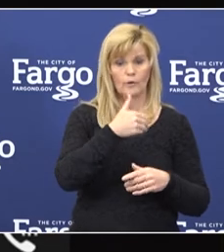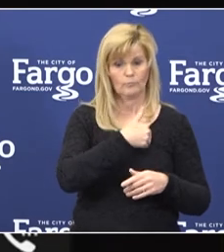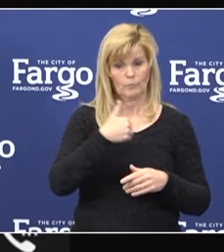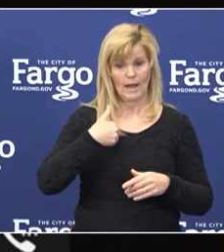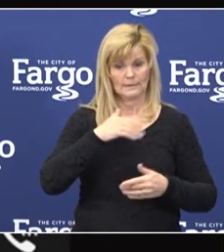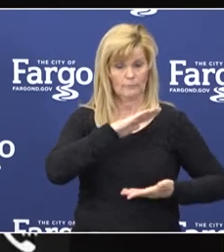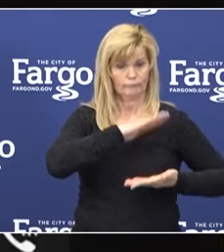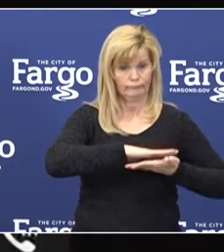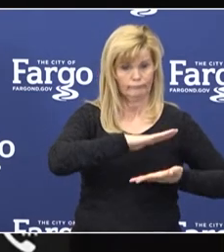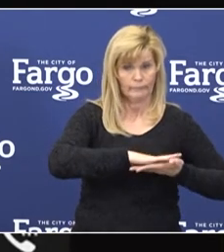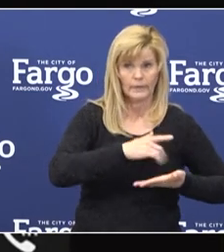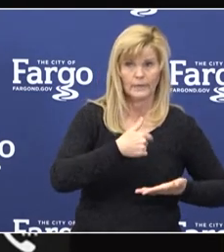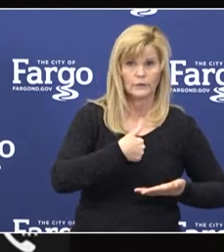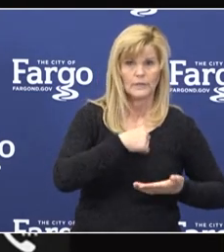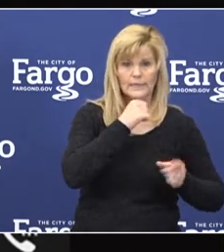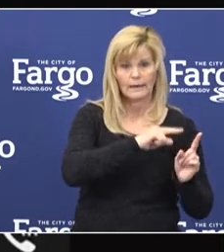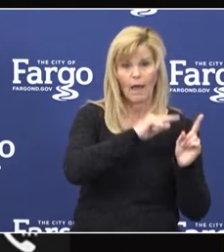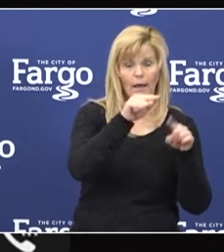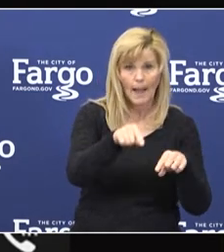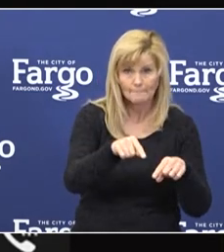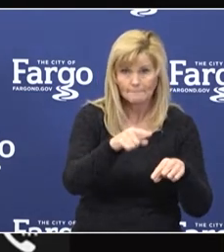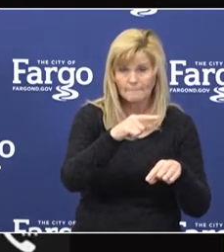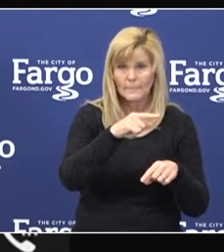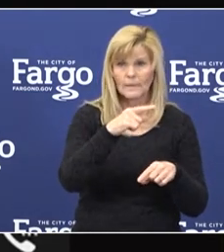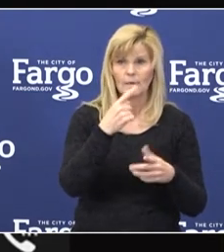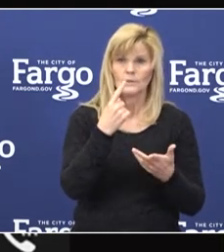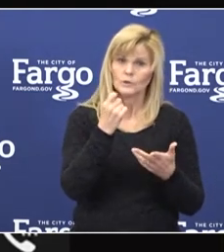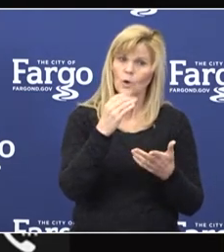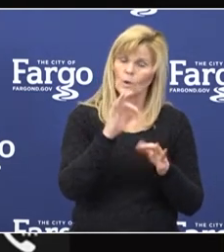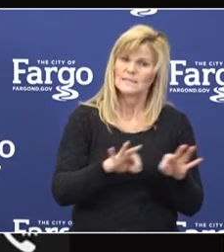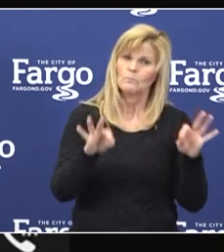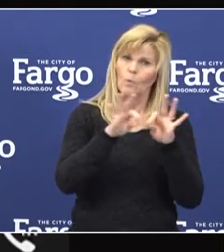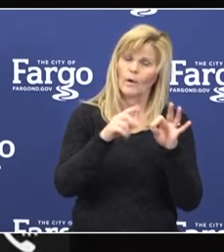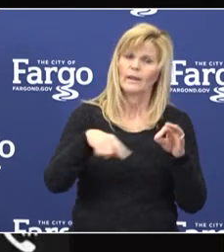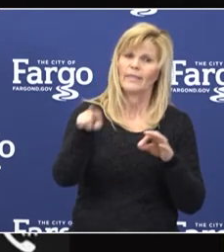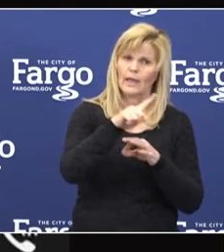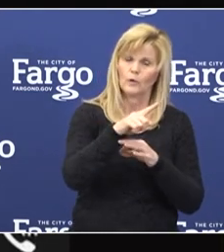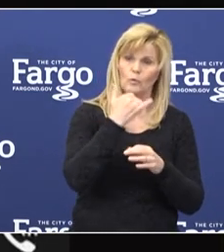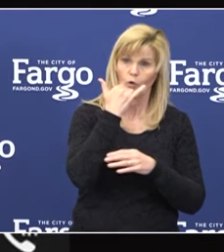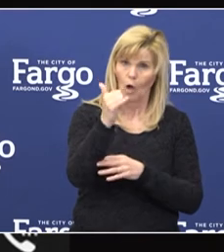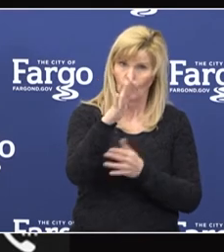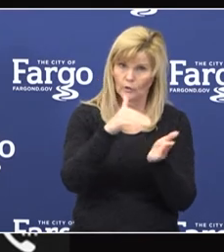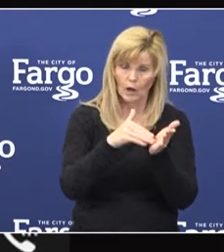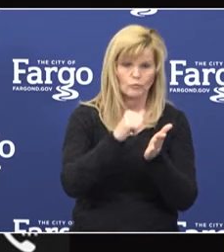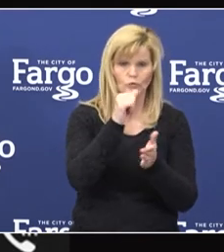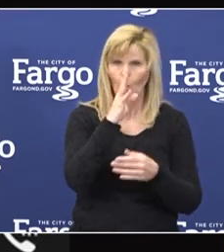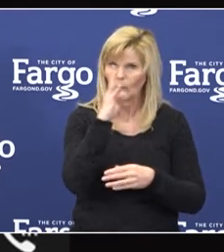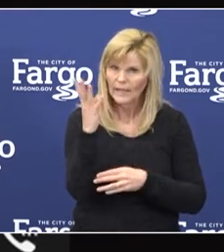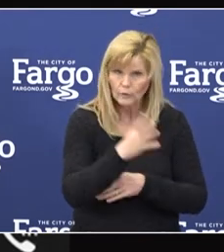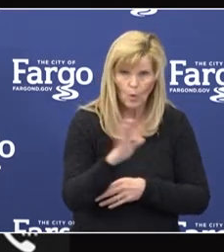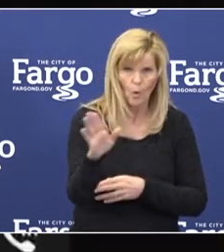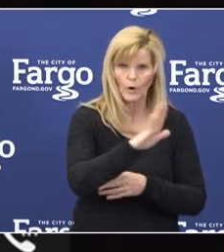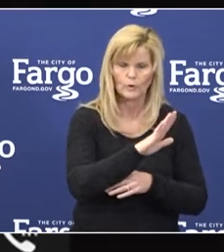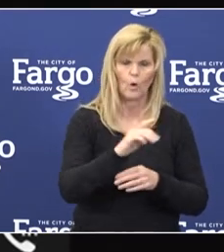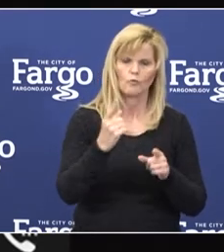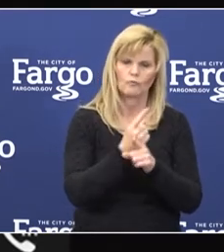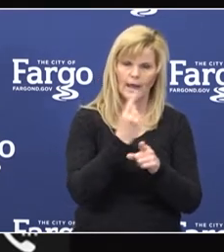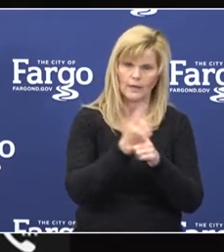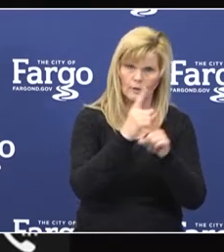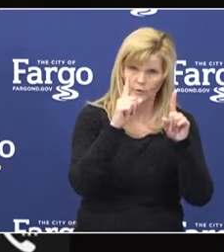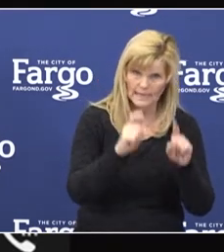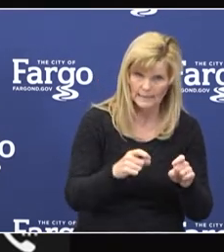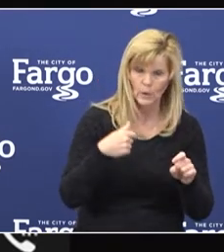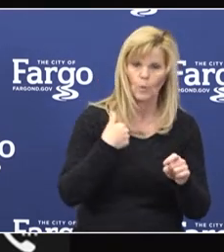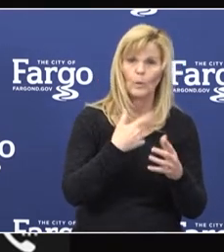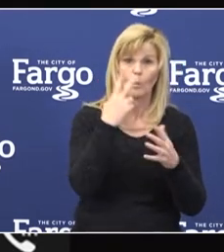or the sick child who wasn't immunized. We are urging you to please call your doctor. We are here, open, and we want to see you